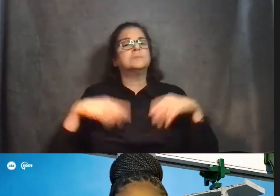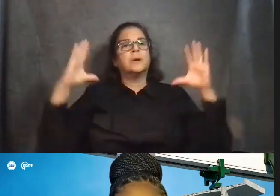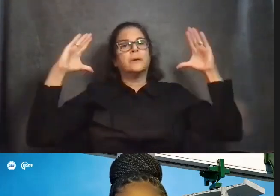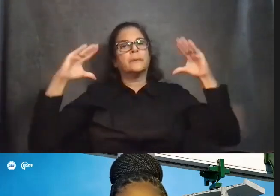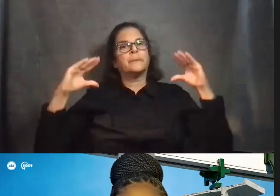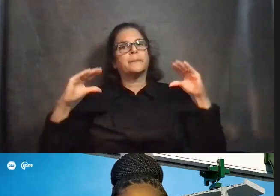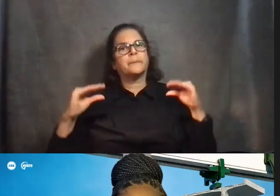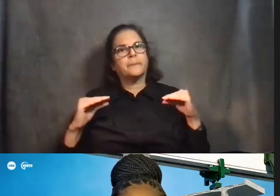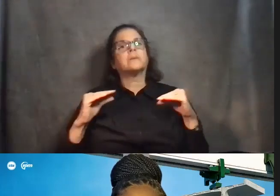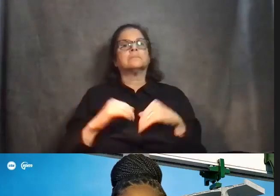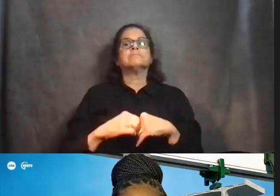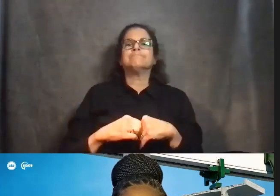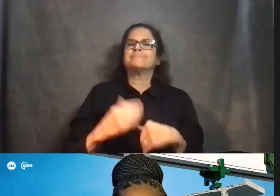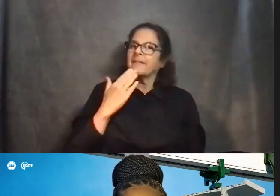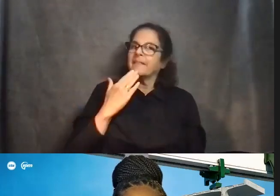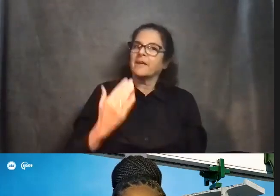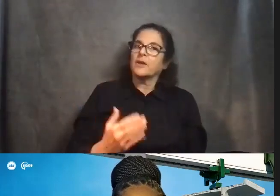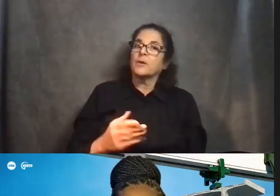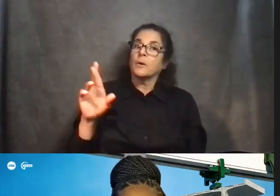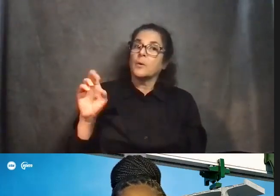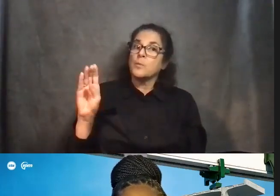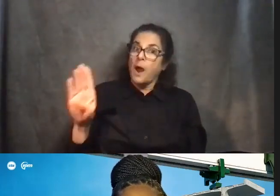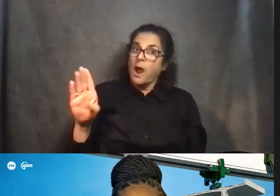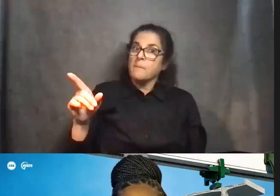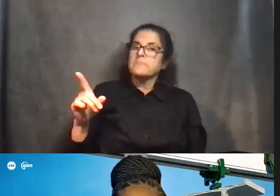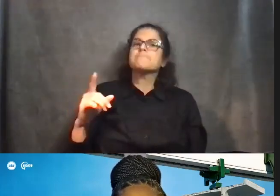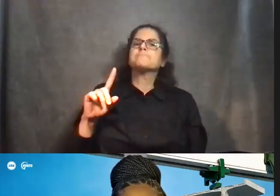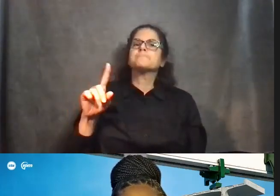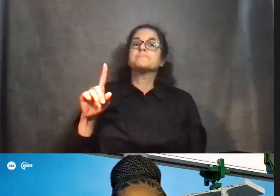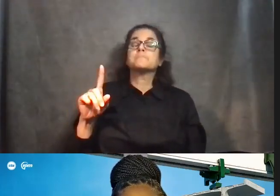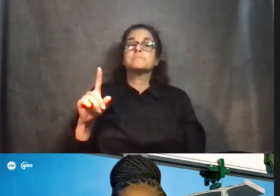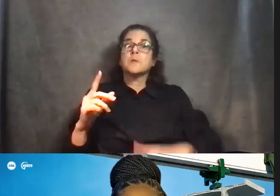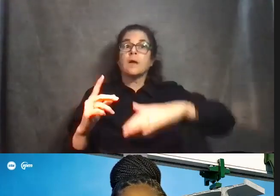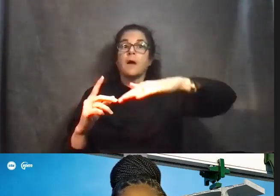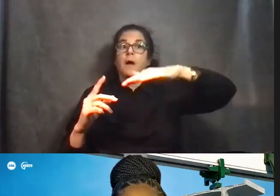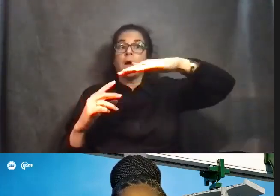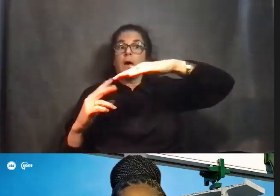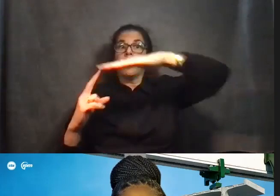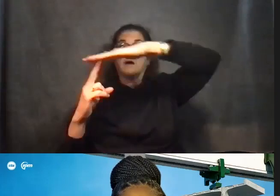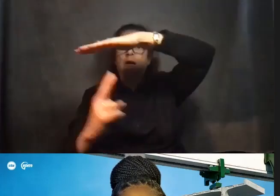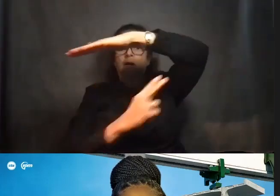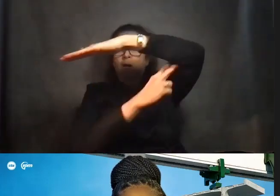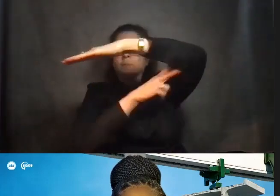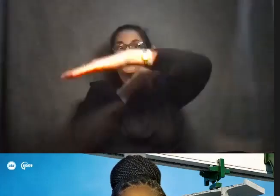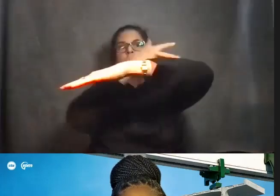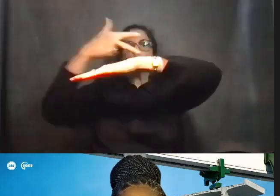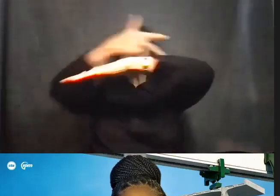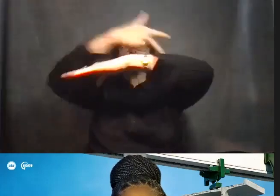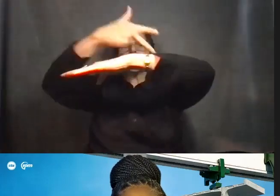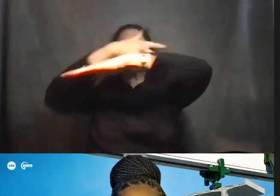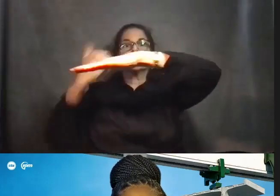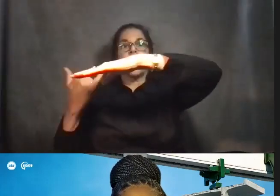Next question is for Rob. Will the clearance of the underpass be higher than it is today? What is the new clearance?